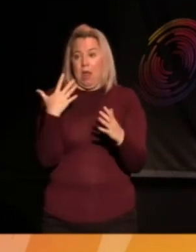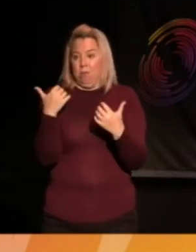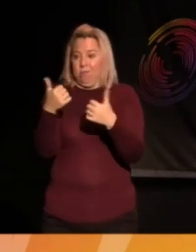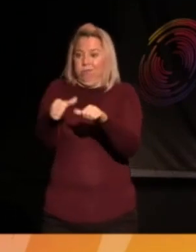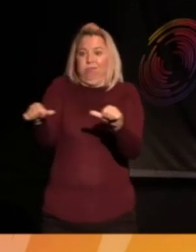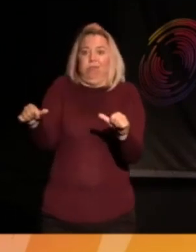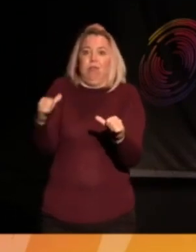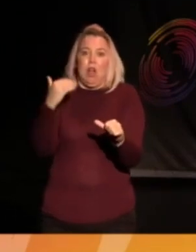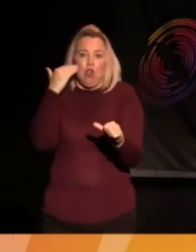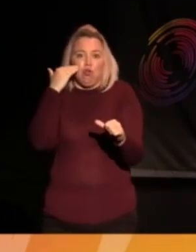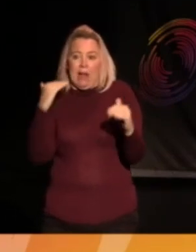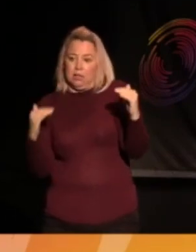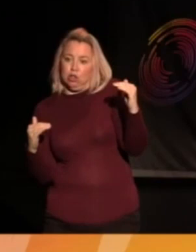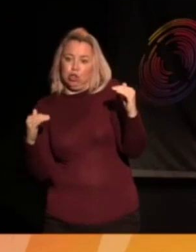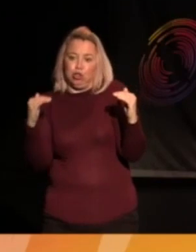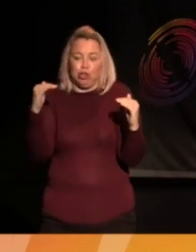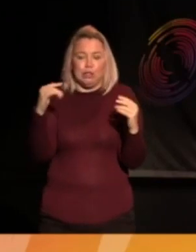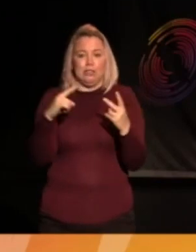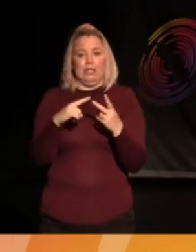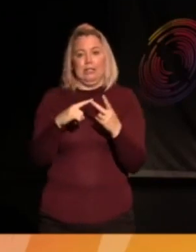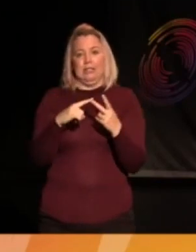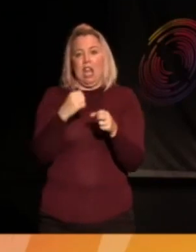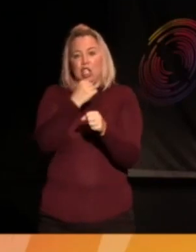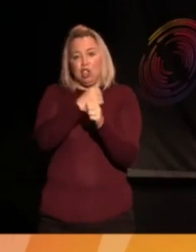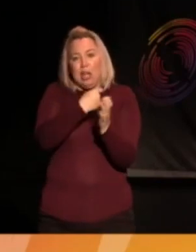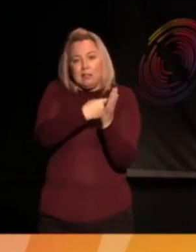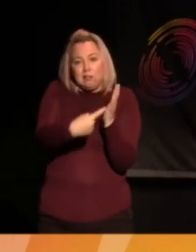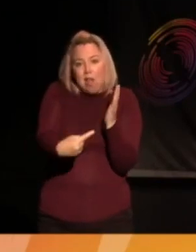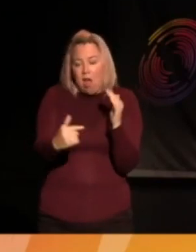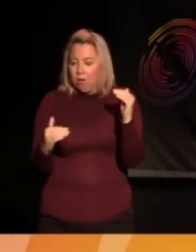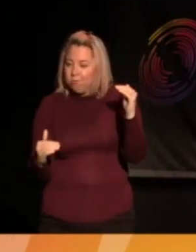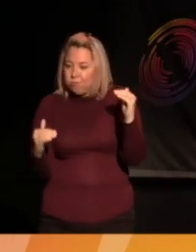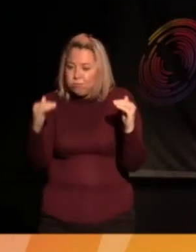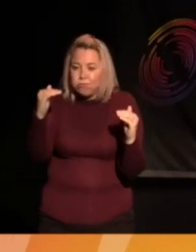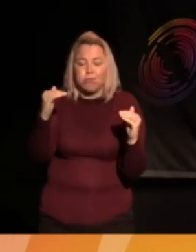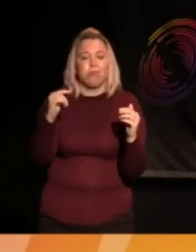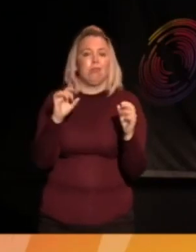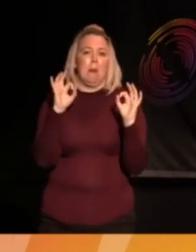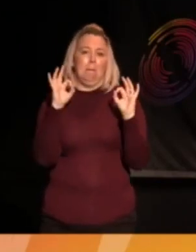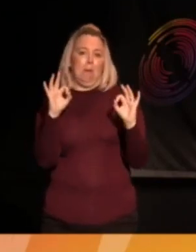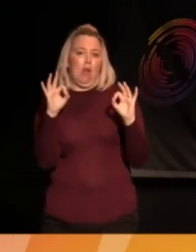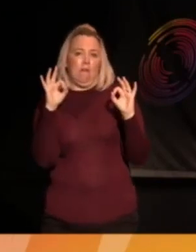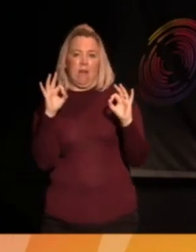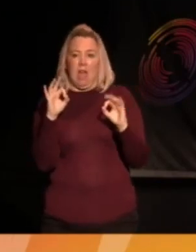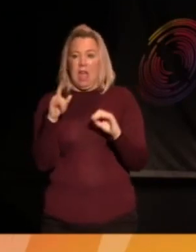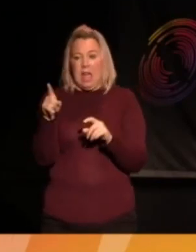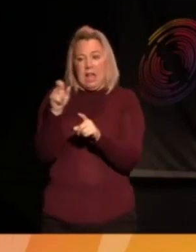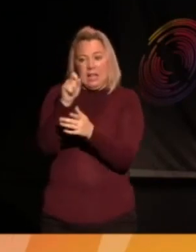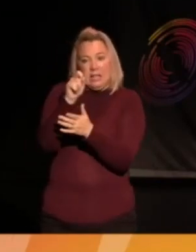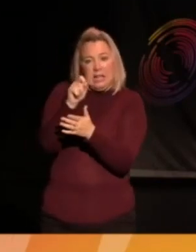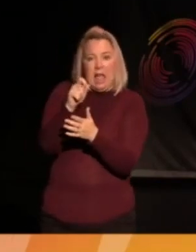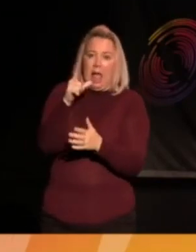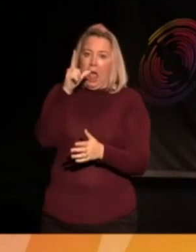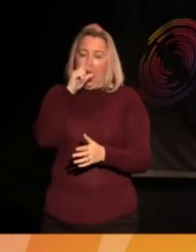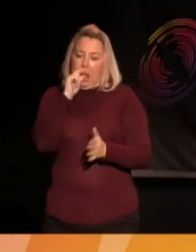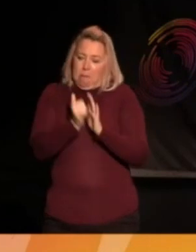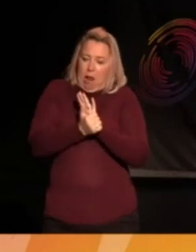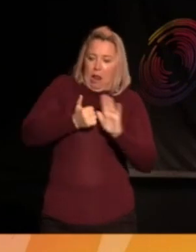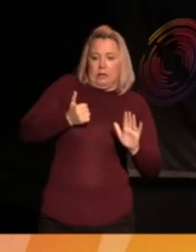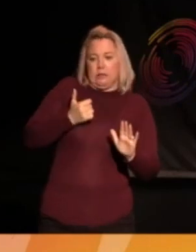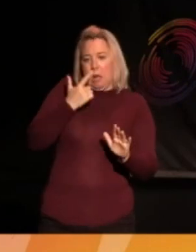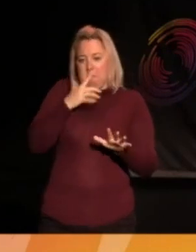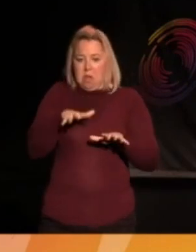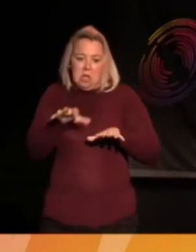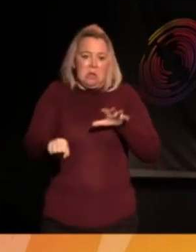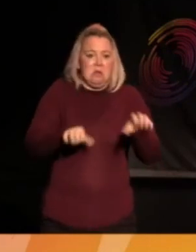completely, supposing we had got gender justice completely, you know, that ableism wasn't a thing anymore, you know, that